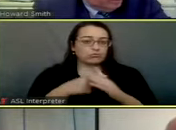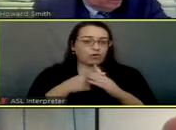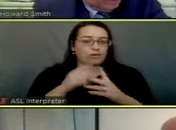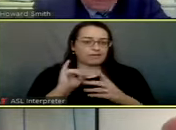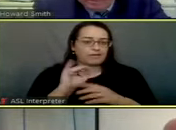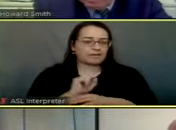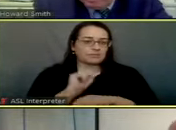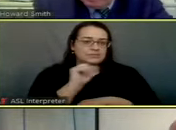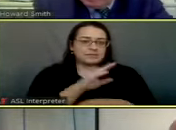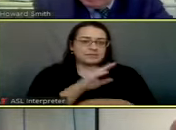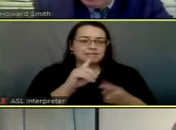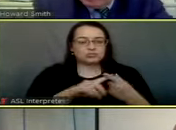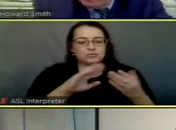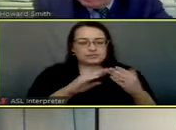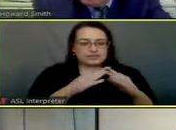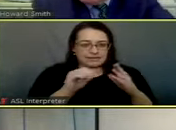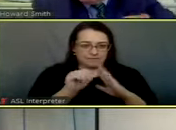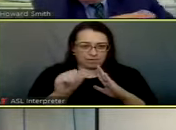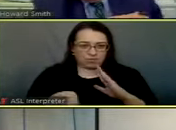of Amarillo and the PUC.